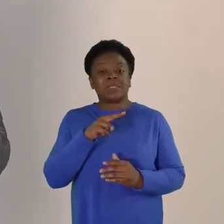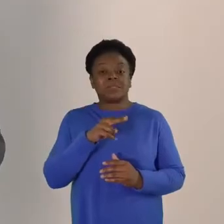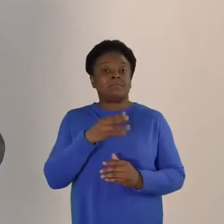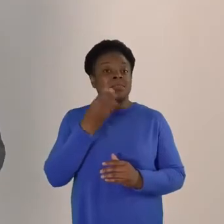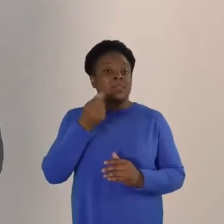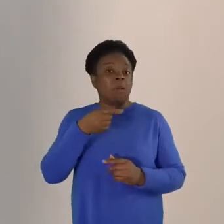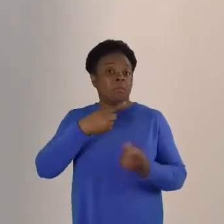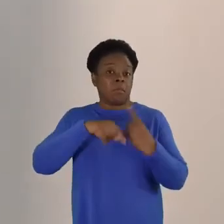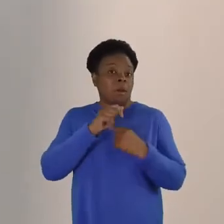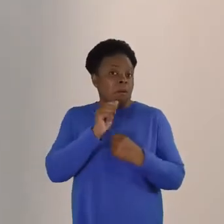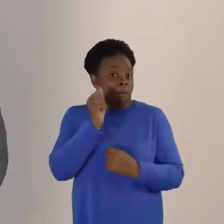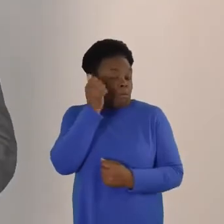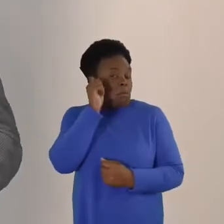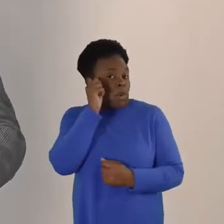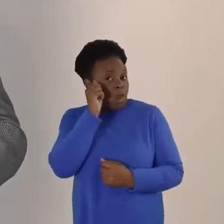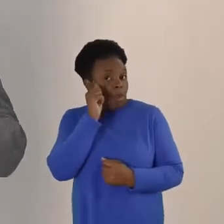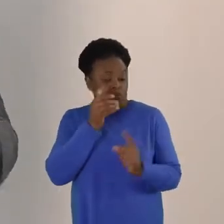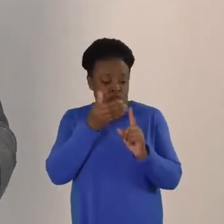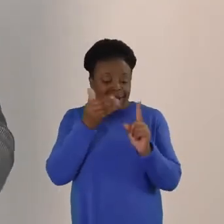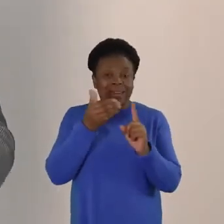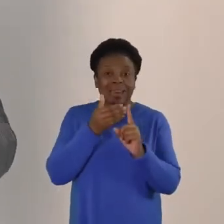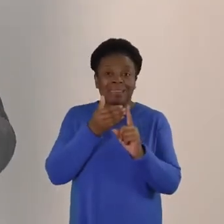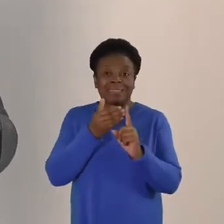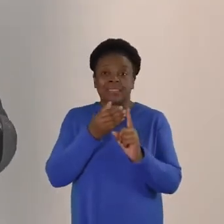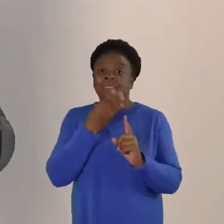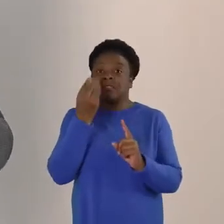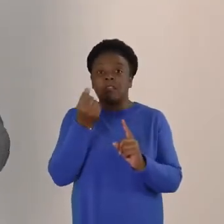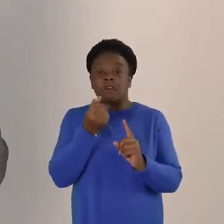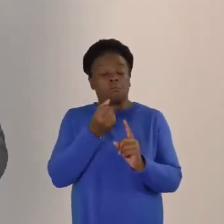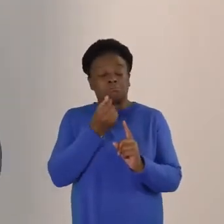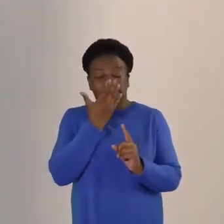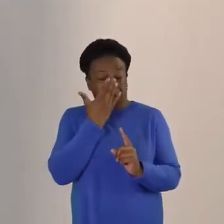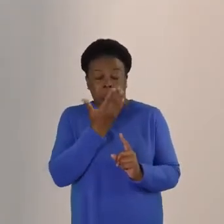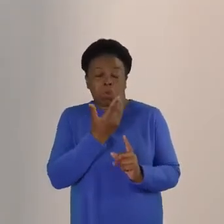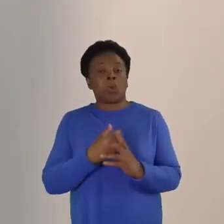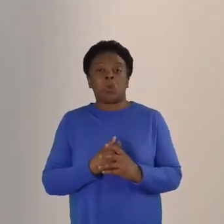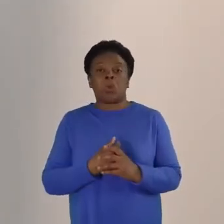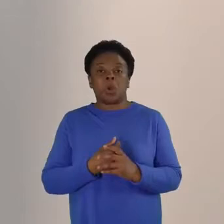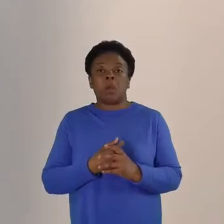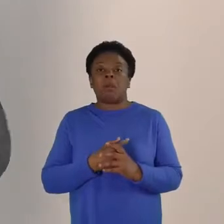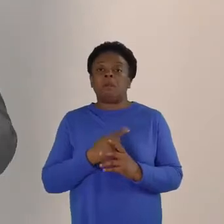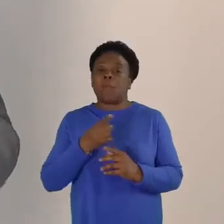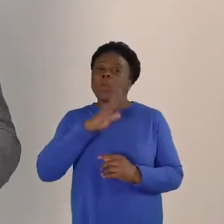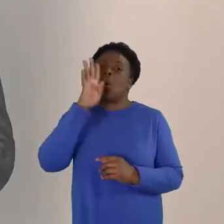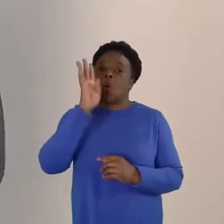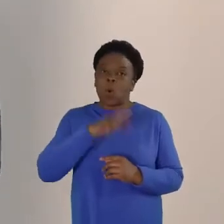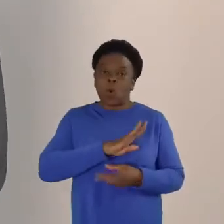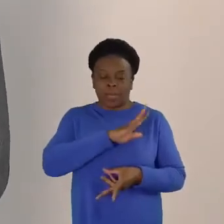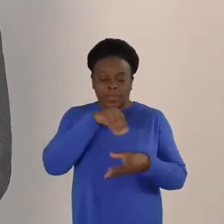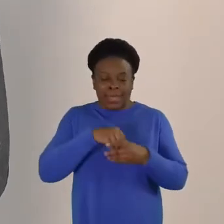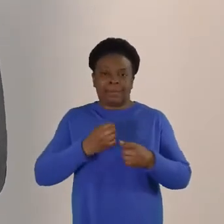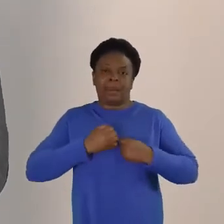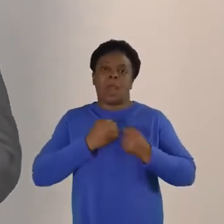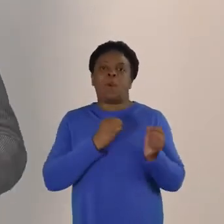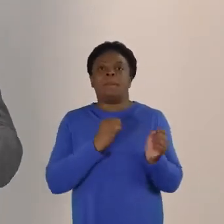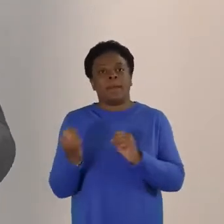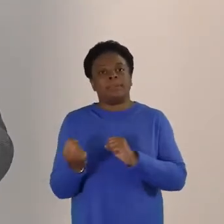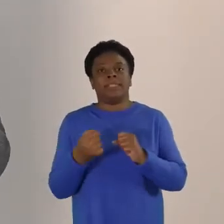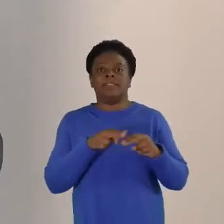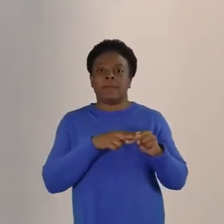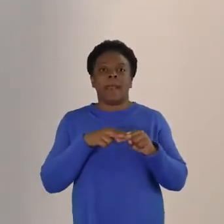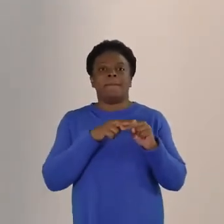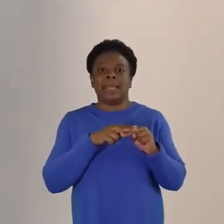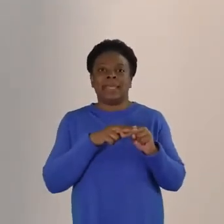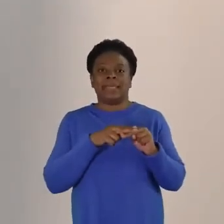we might not be familiar with, but they're part of our wonderful Baptist family and continue to be. They've run their